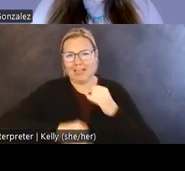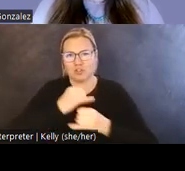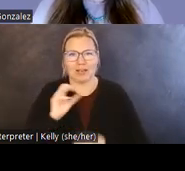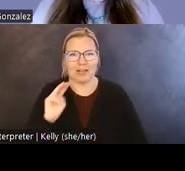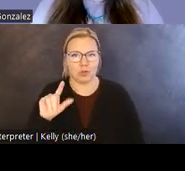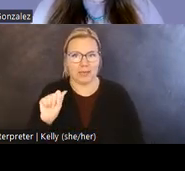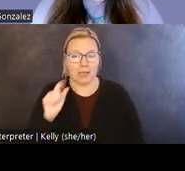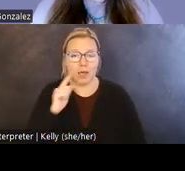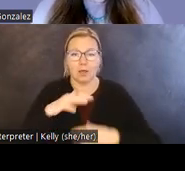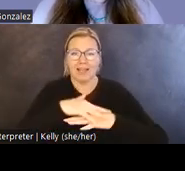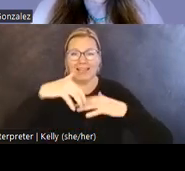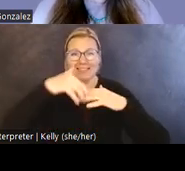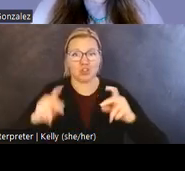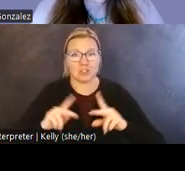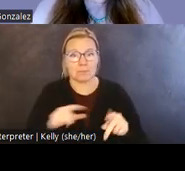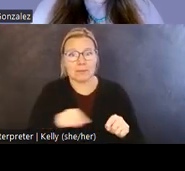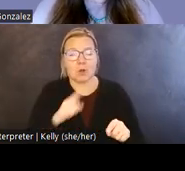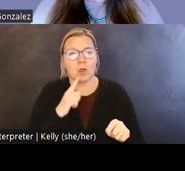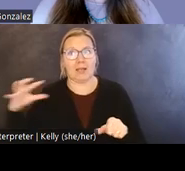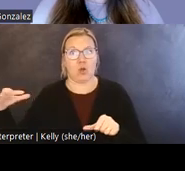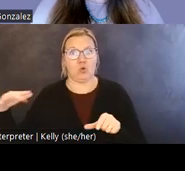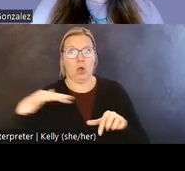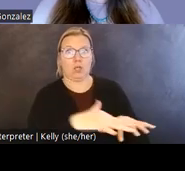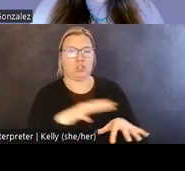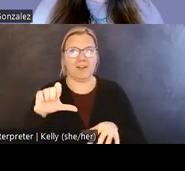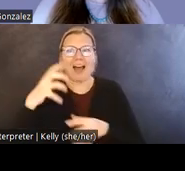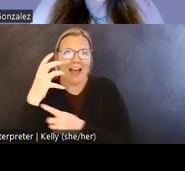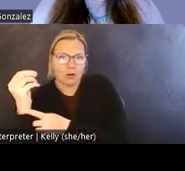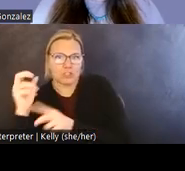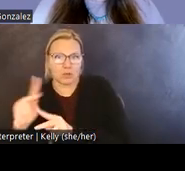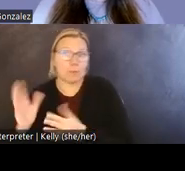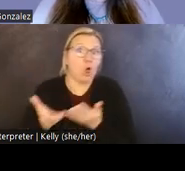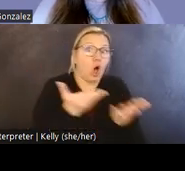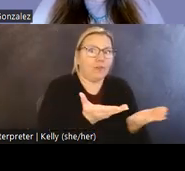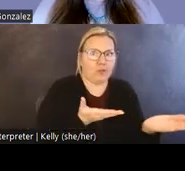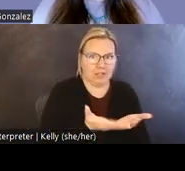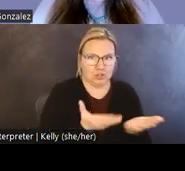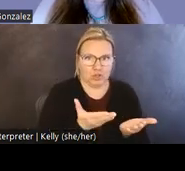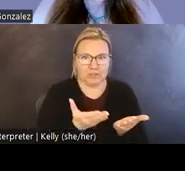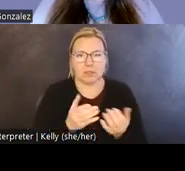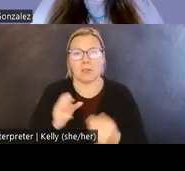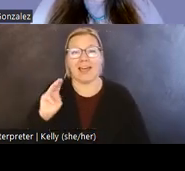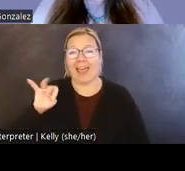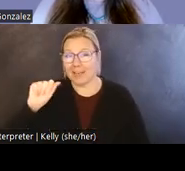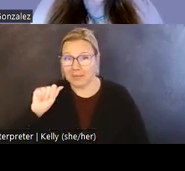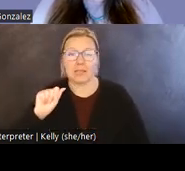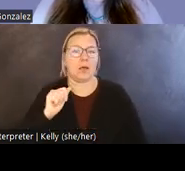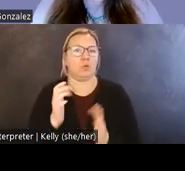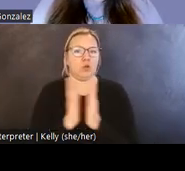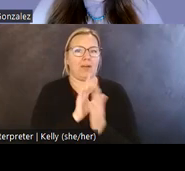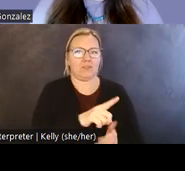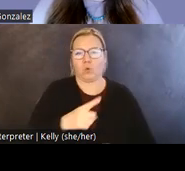have experienced a rush of non-Indigenous outsiders offering their services alongside media requests for public comments.